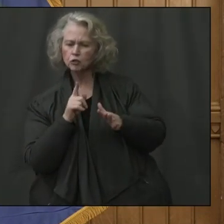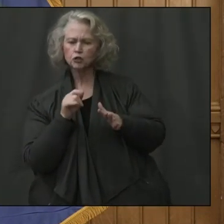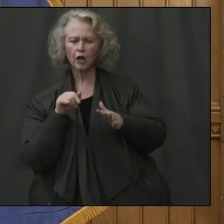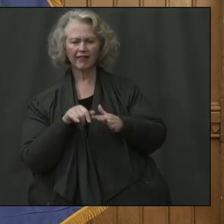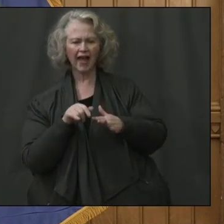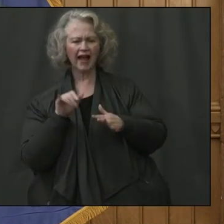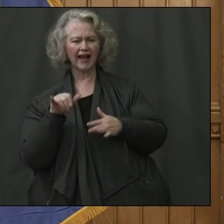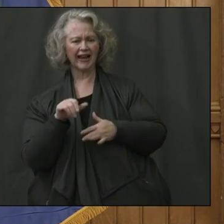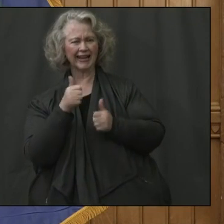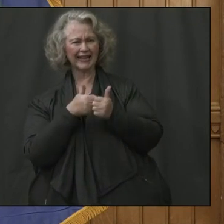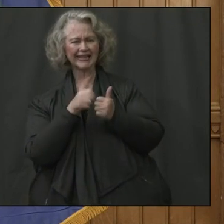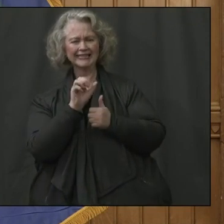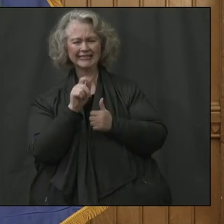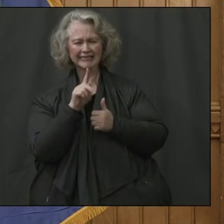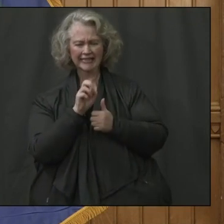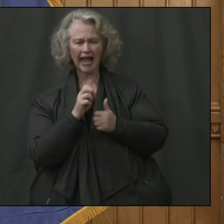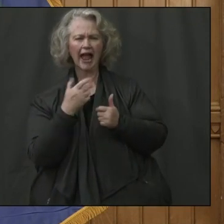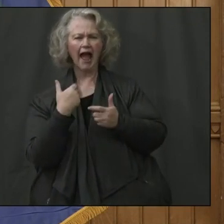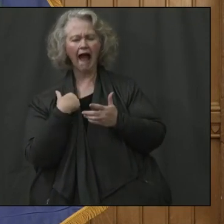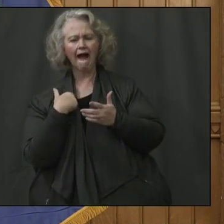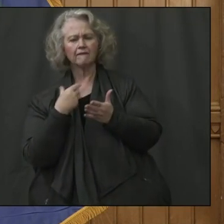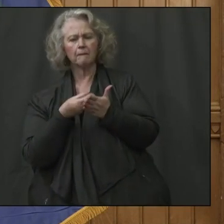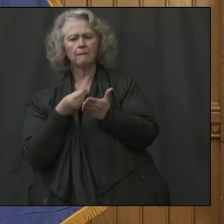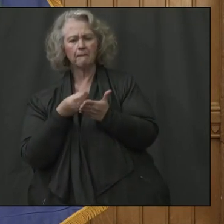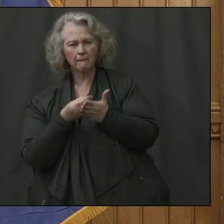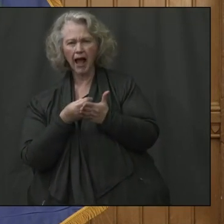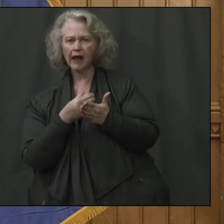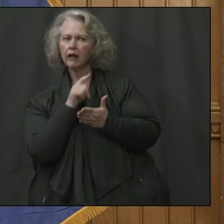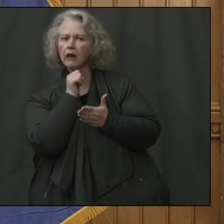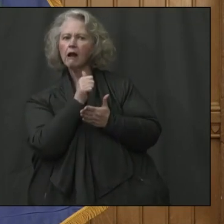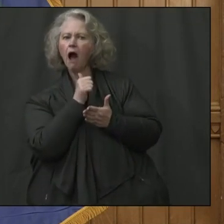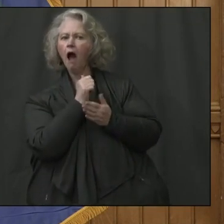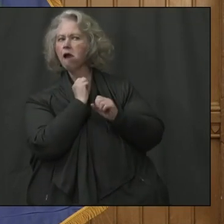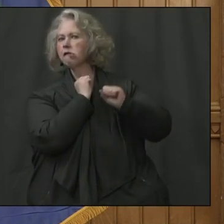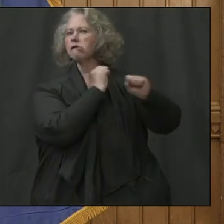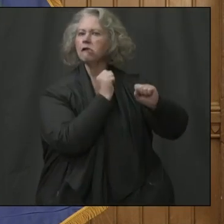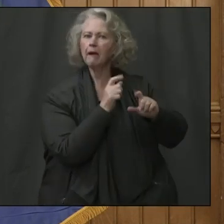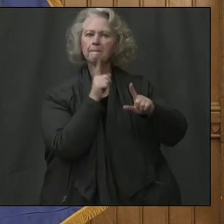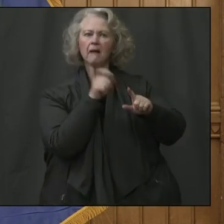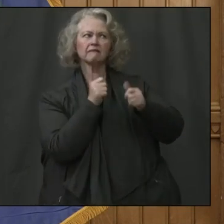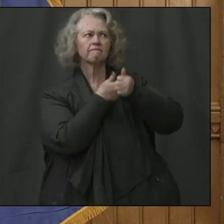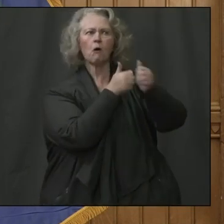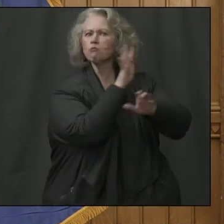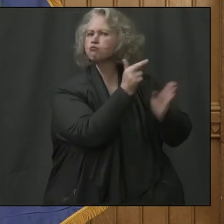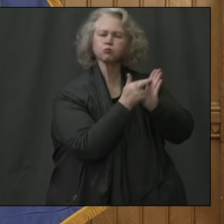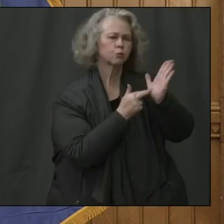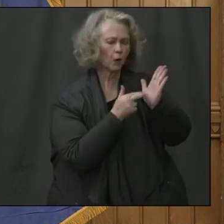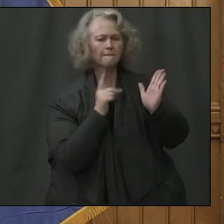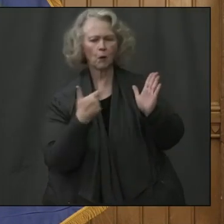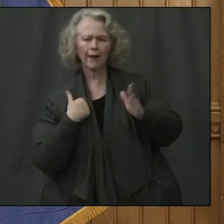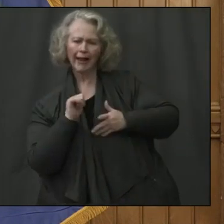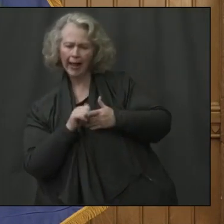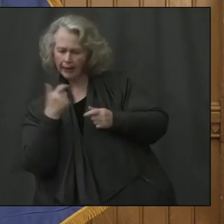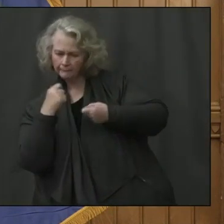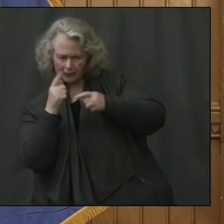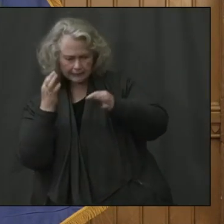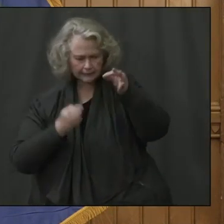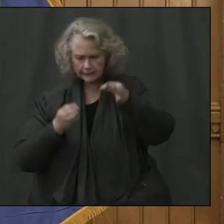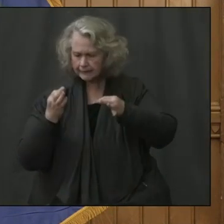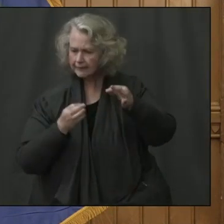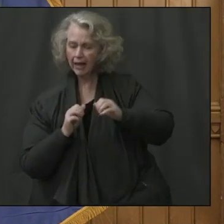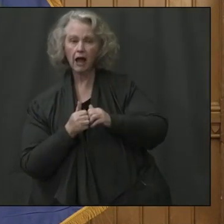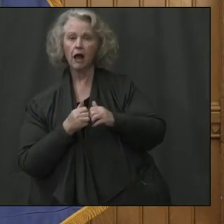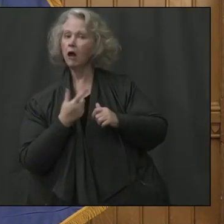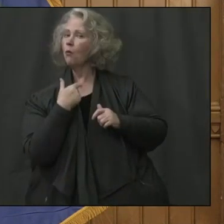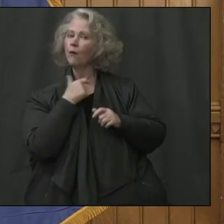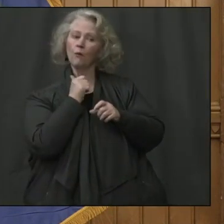with a lot of, not a lot of strings attached that we'd be able to put to work. And that's 1.5. Um, we're not going to get that any of that